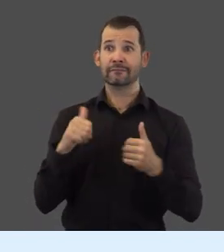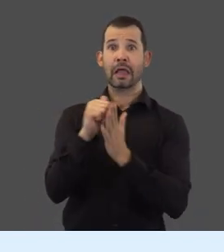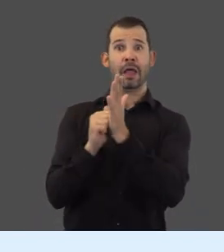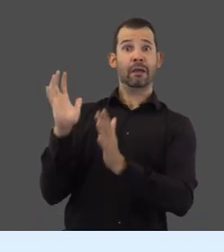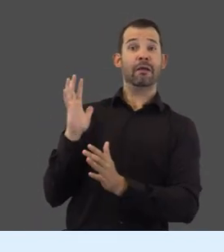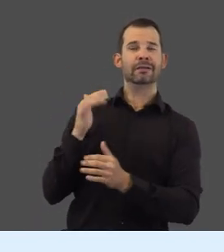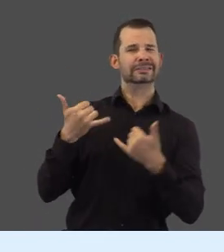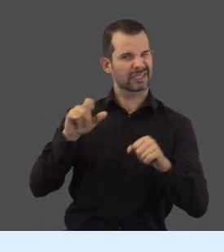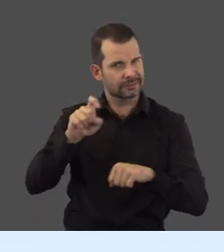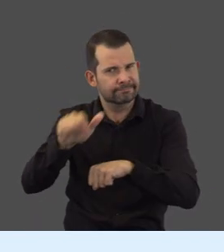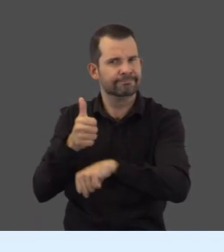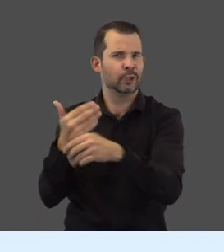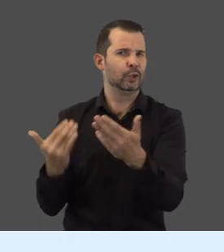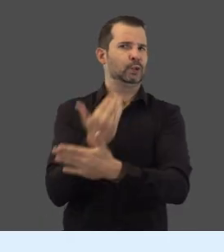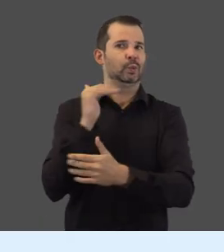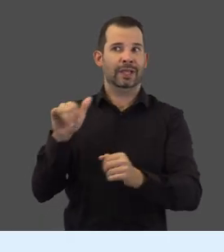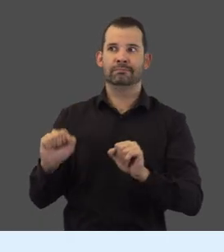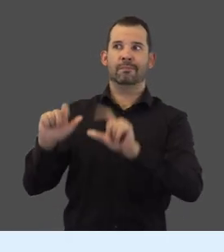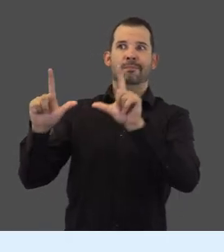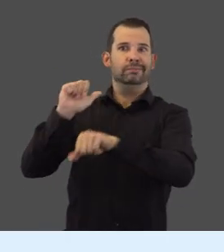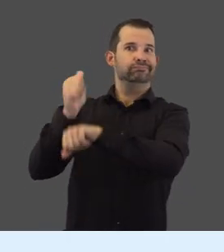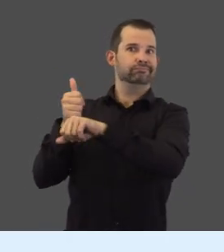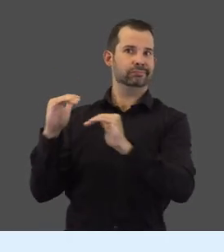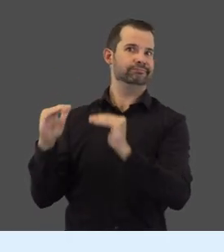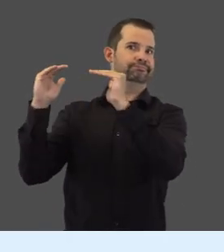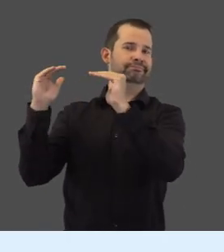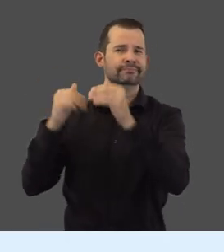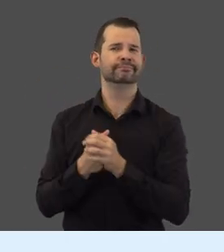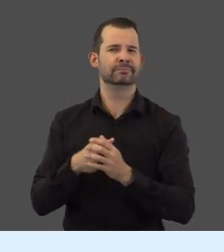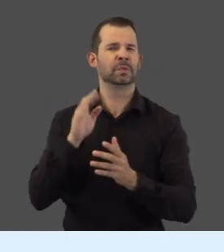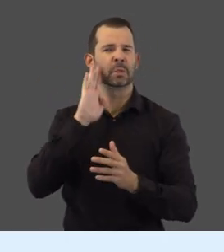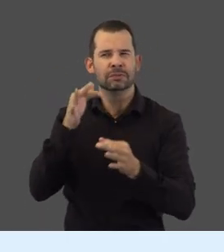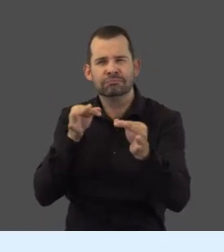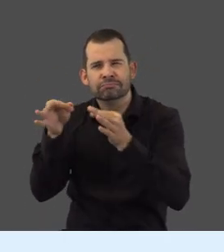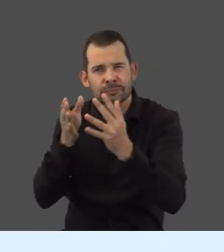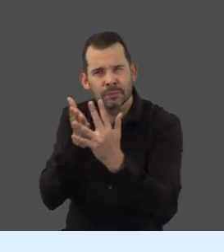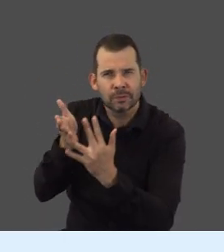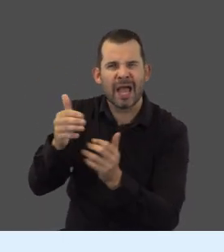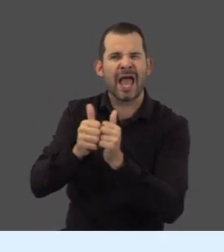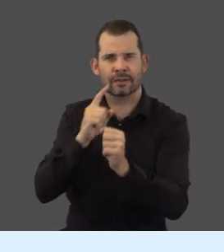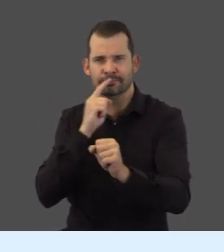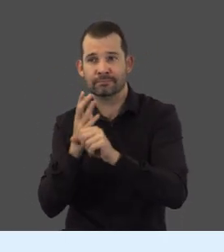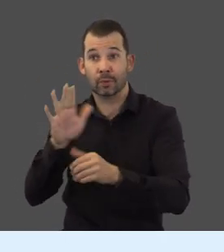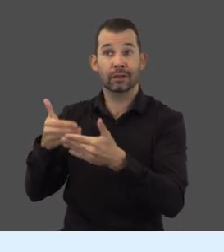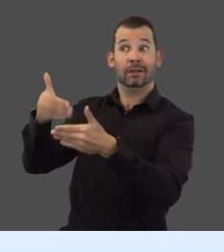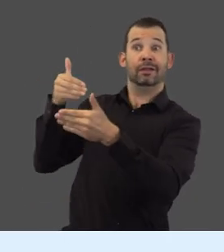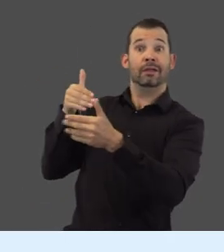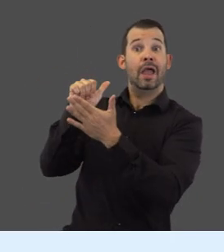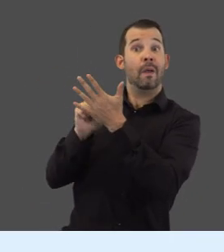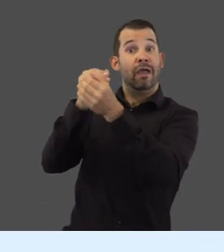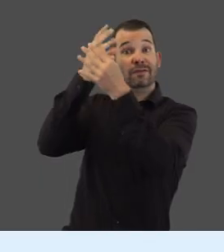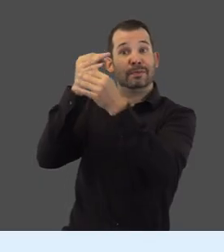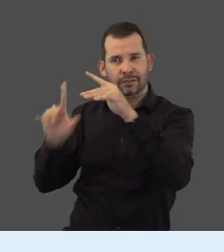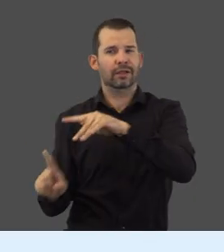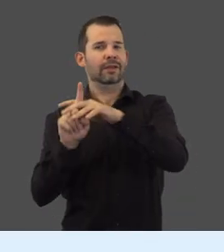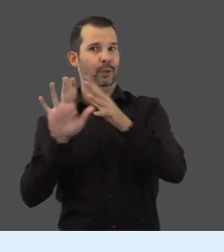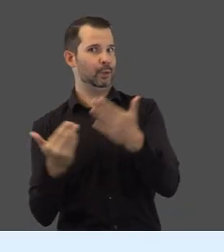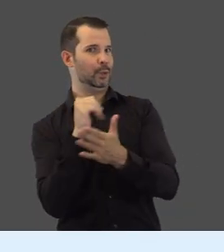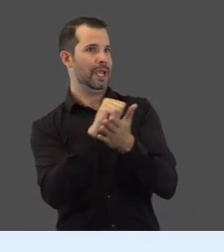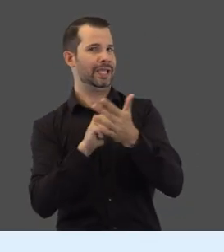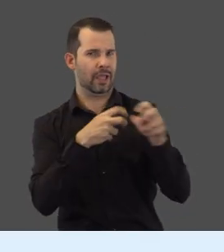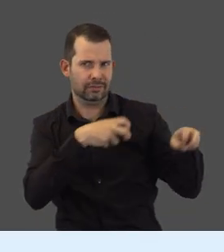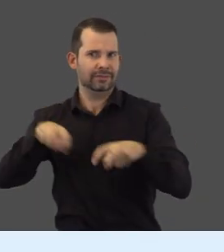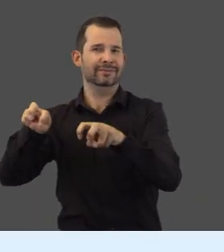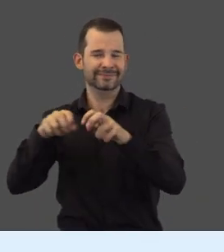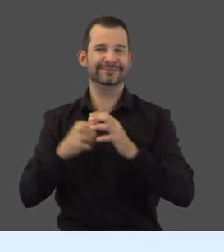Even if you already have an account, you'll need to create a new one in the updated portal. We'll walk you through how to ensure